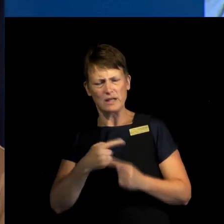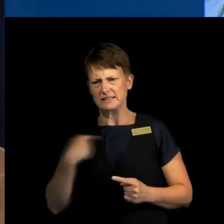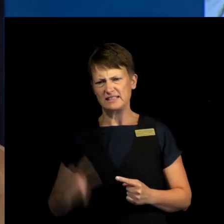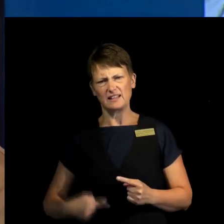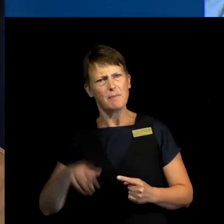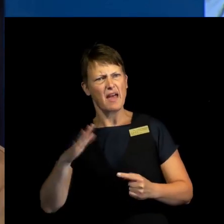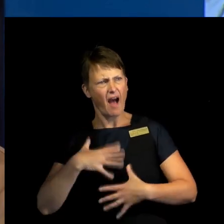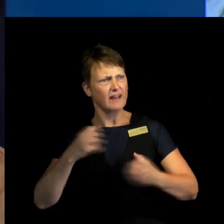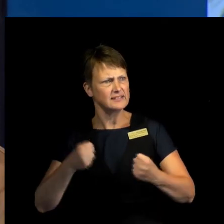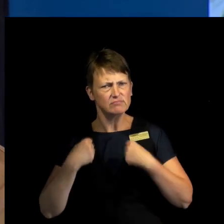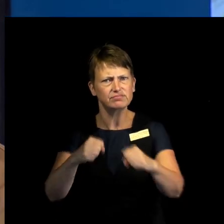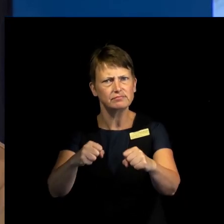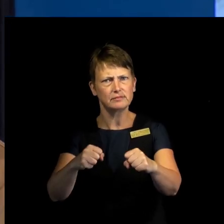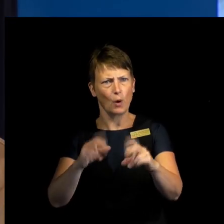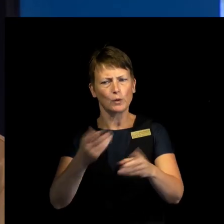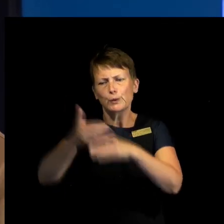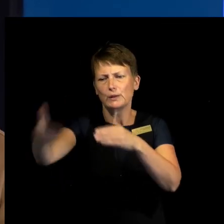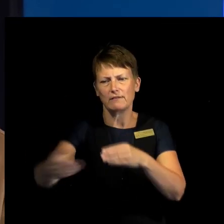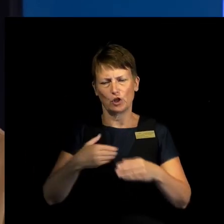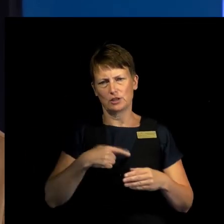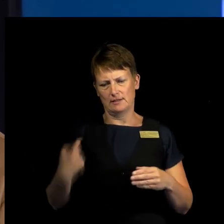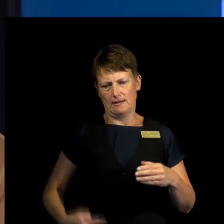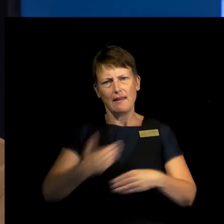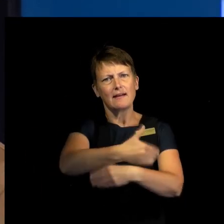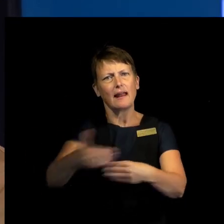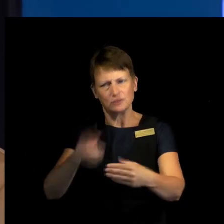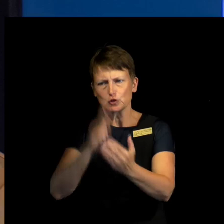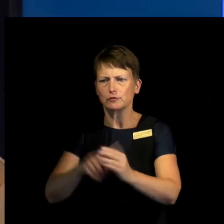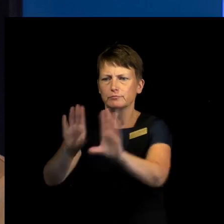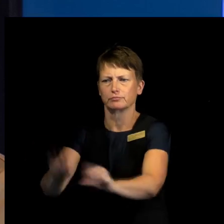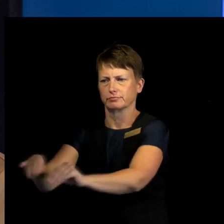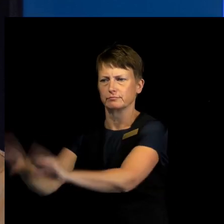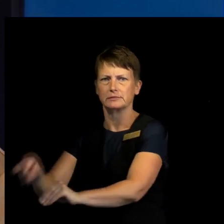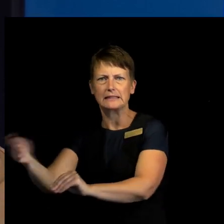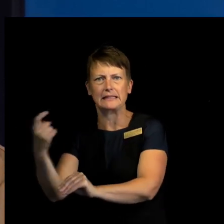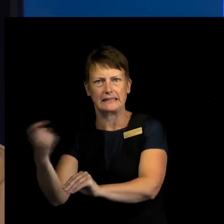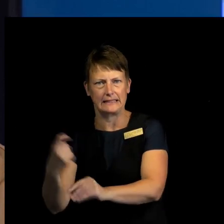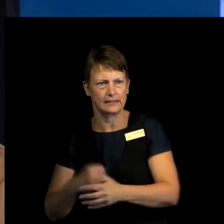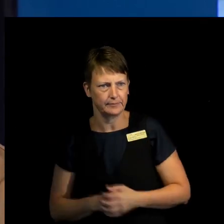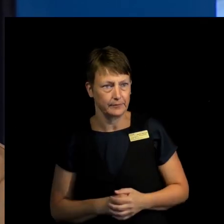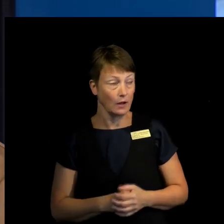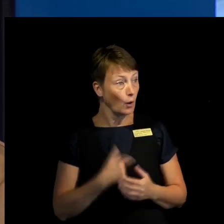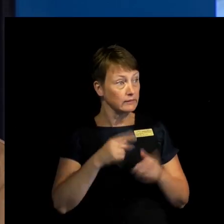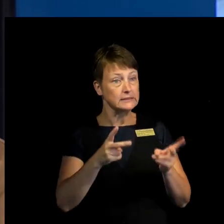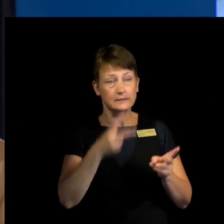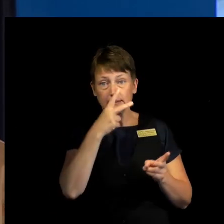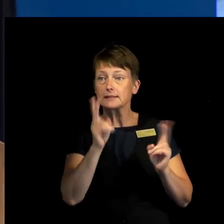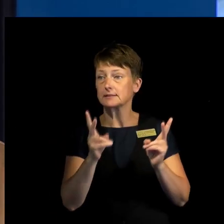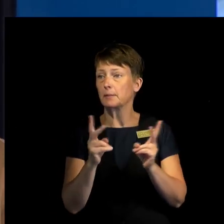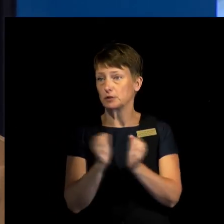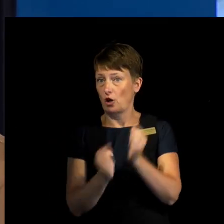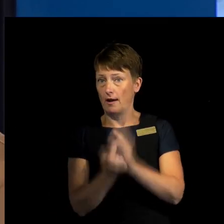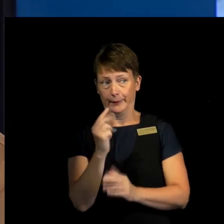outside the borders of China to silence criticism. And we see that happening today when there are